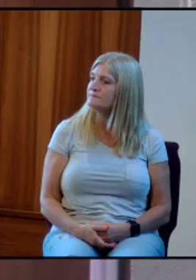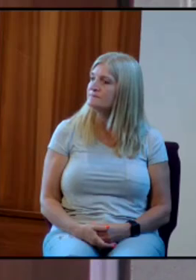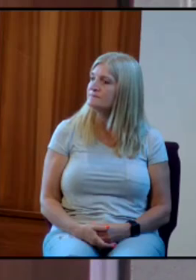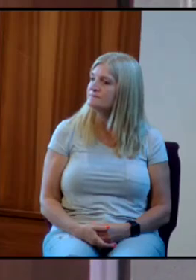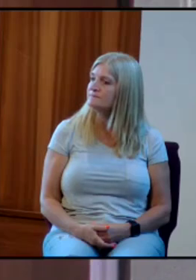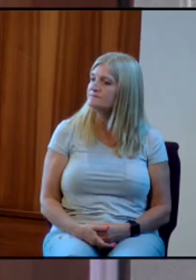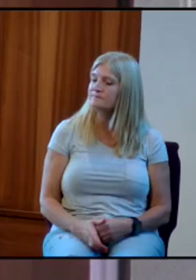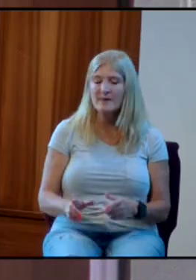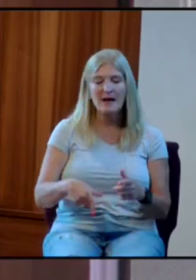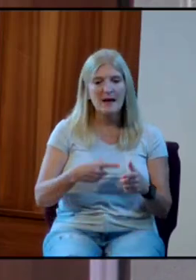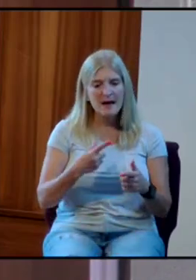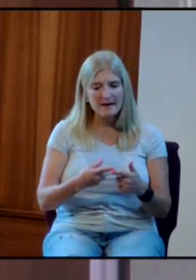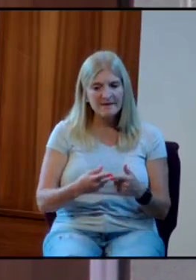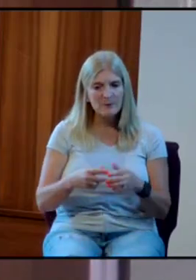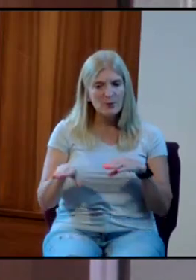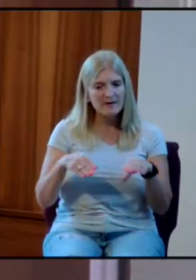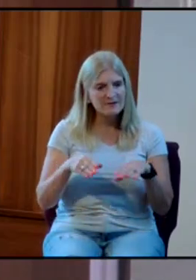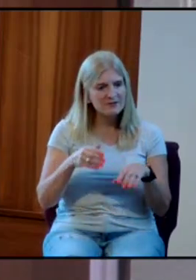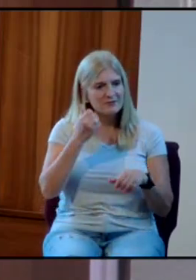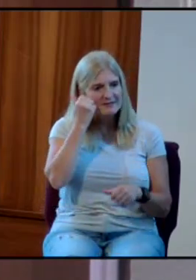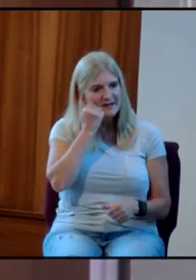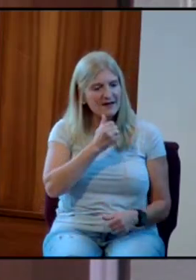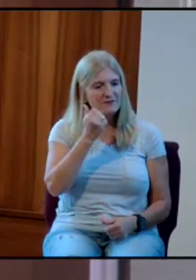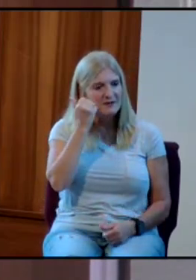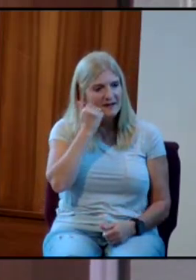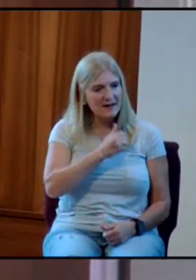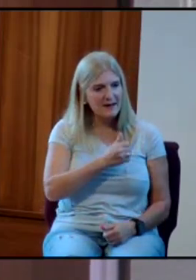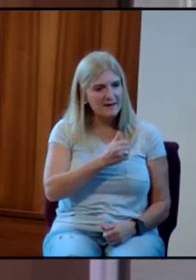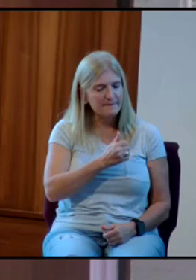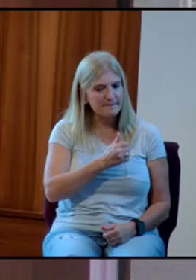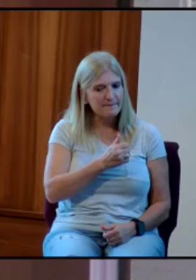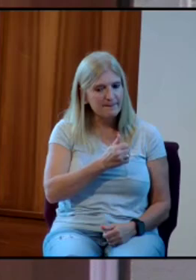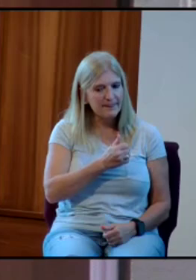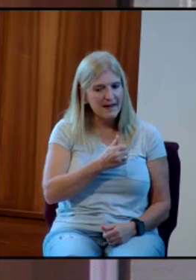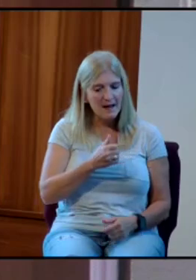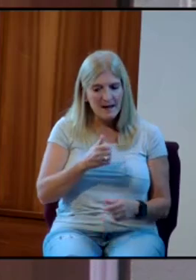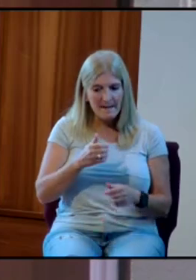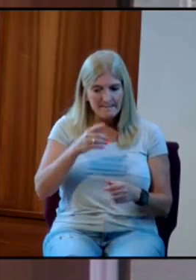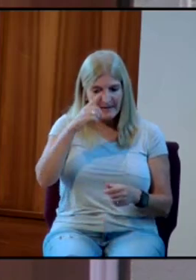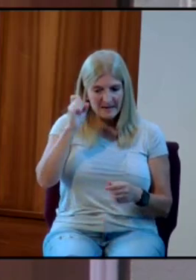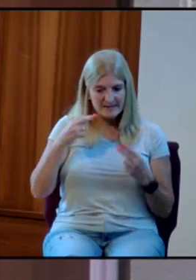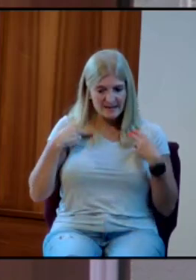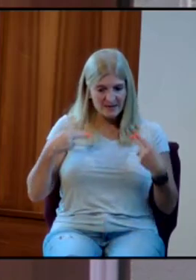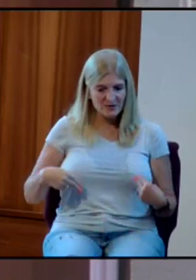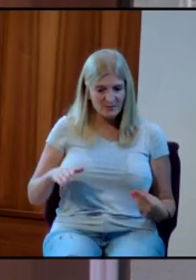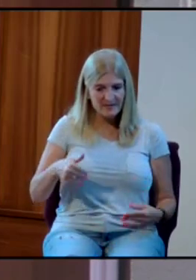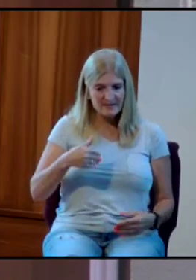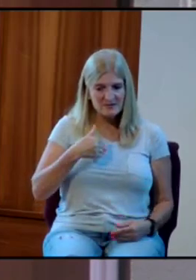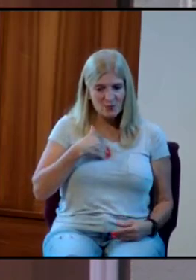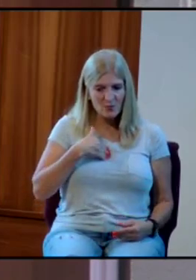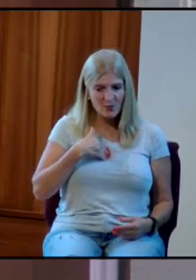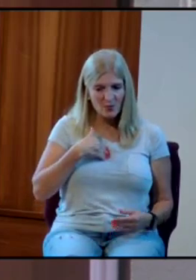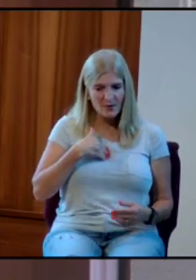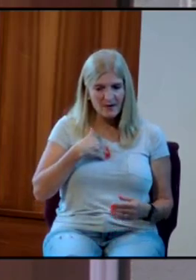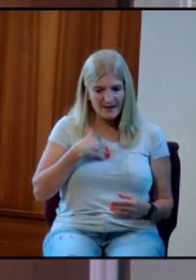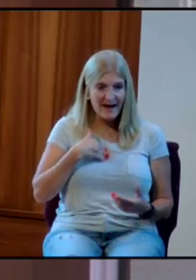And we have to do this every day because the human soul has a tendency to drift.